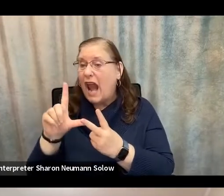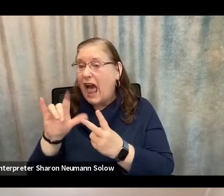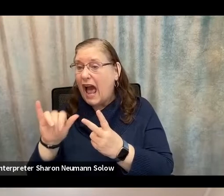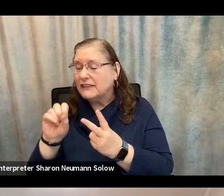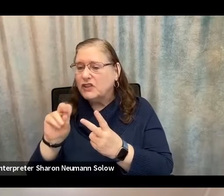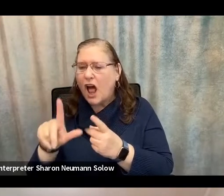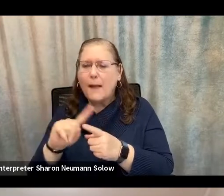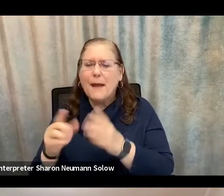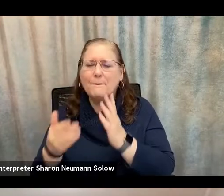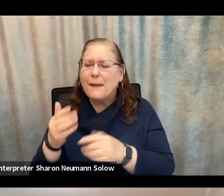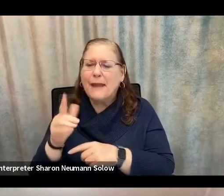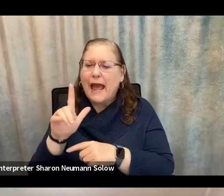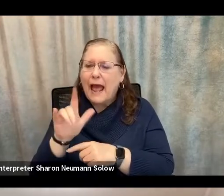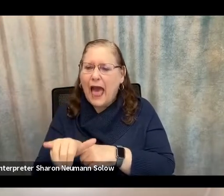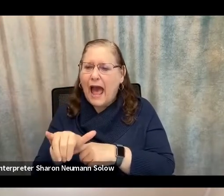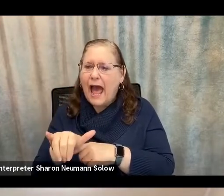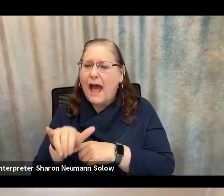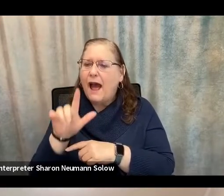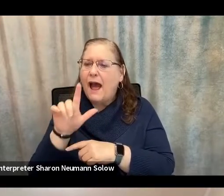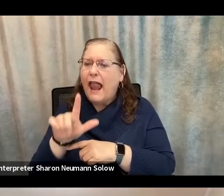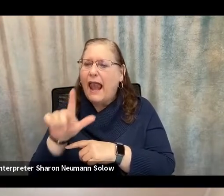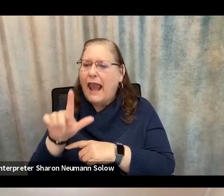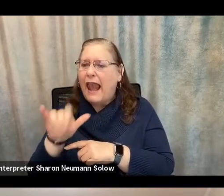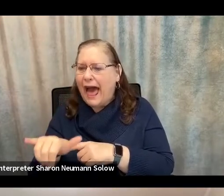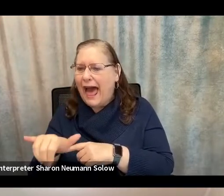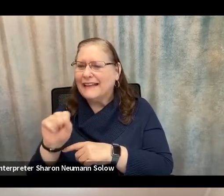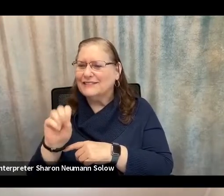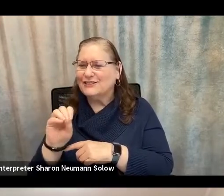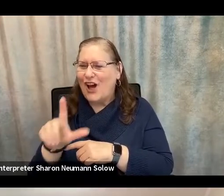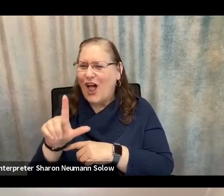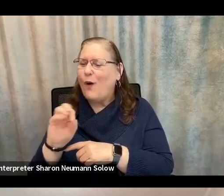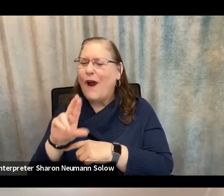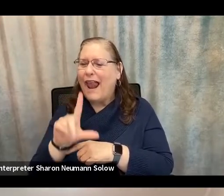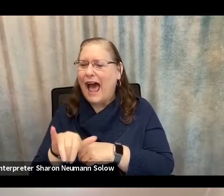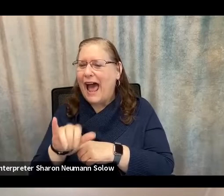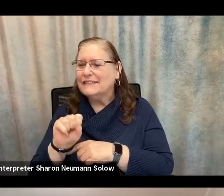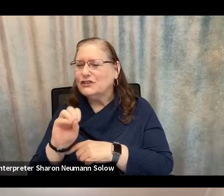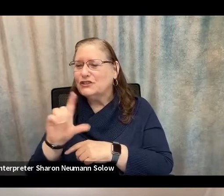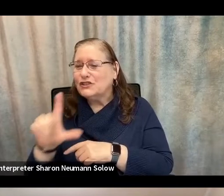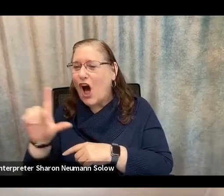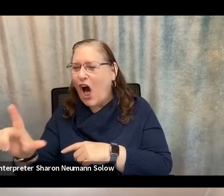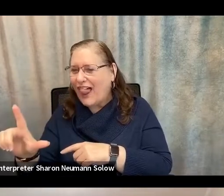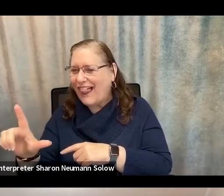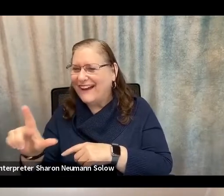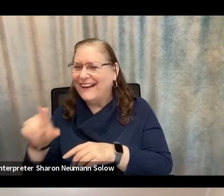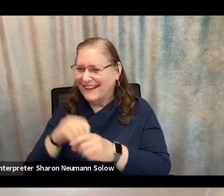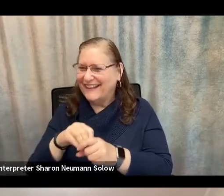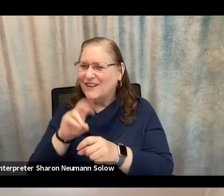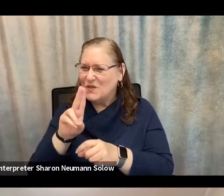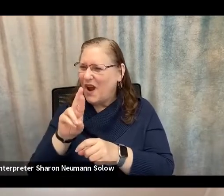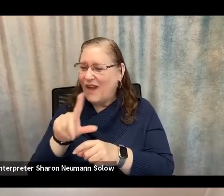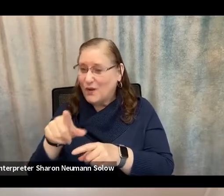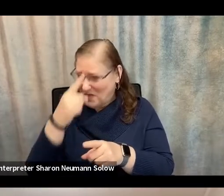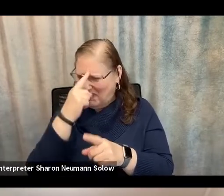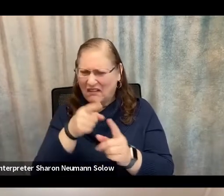Lysol will have two Ls instead of one L in the URL. And you think you're buying a legitimate product, but in fact, you're going to